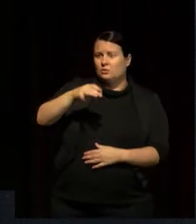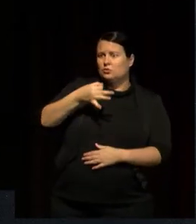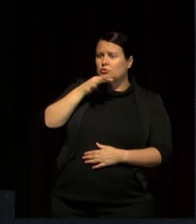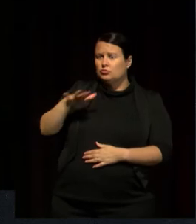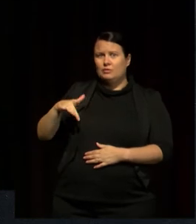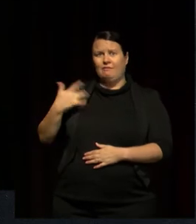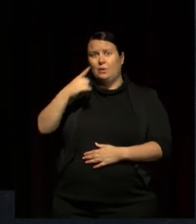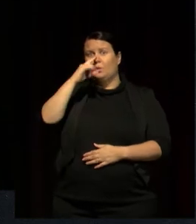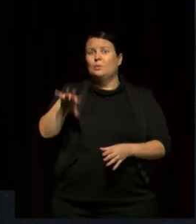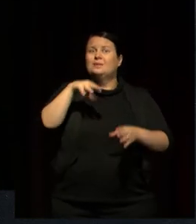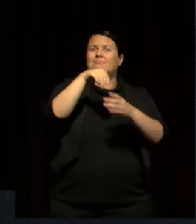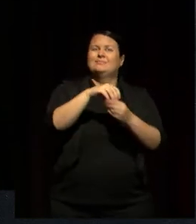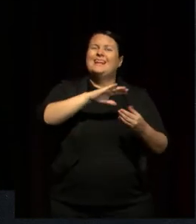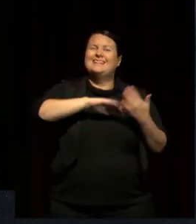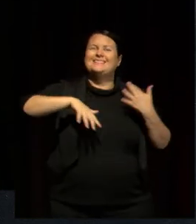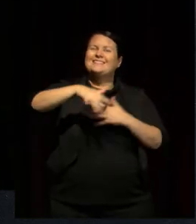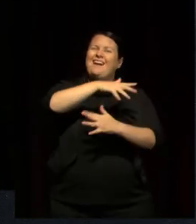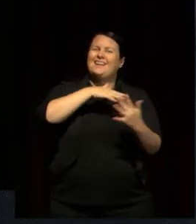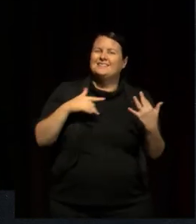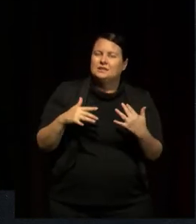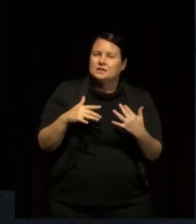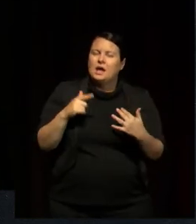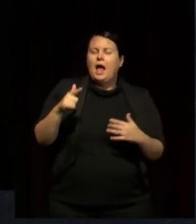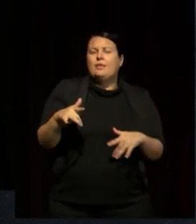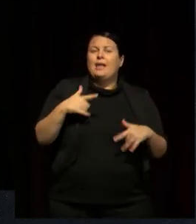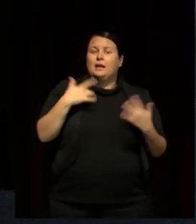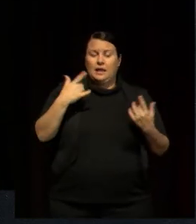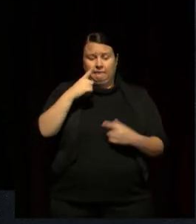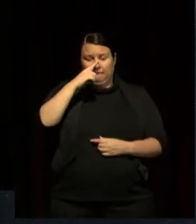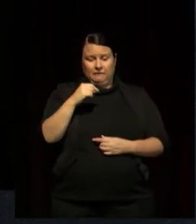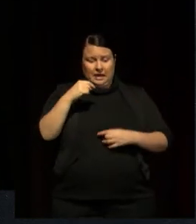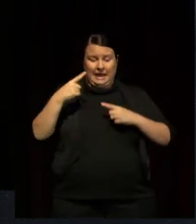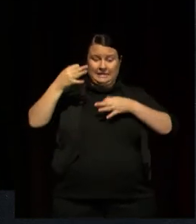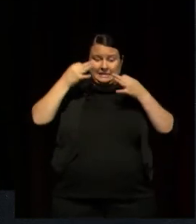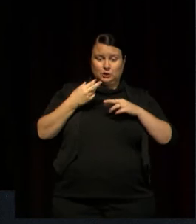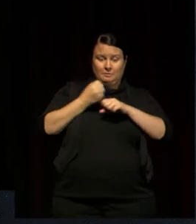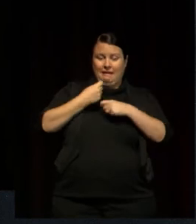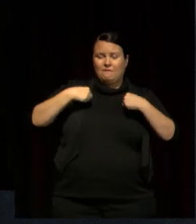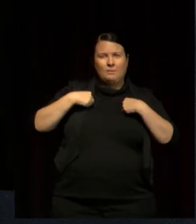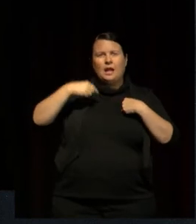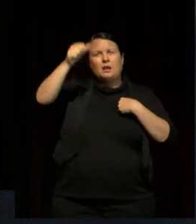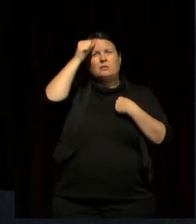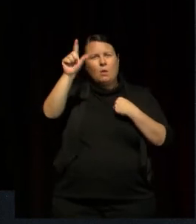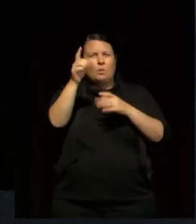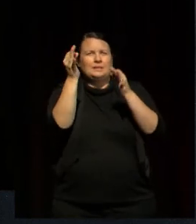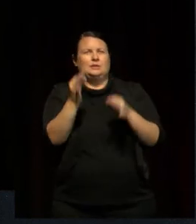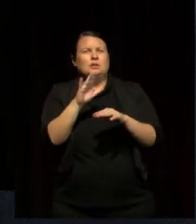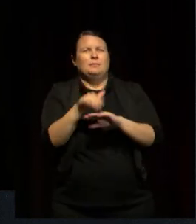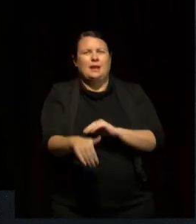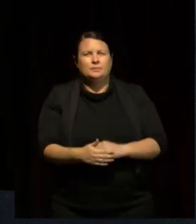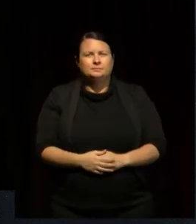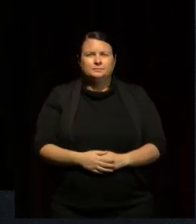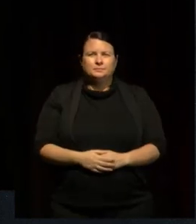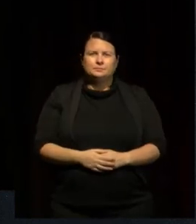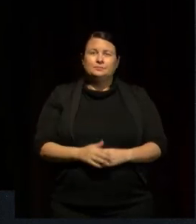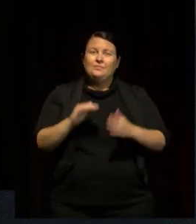society and in decisions being made on their behalf. Today, there's a growing body of information by,